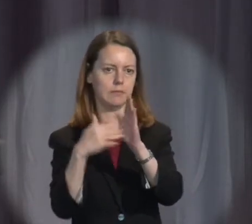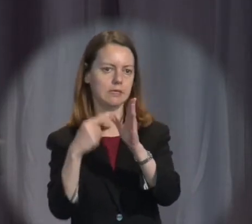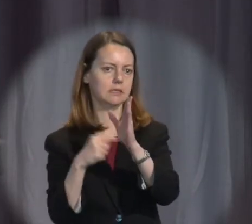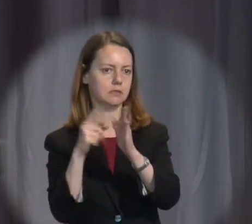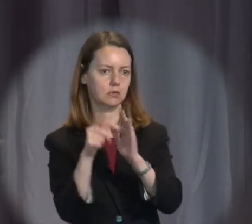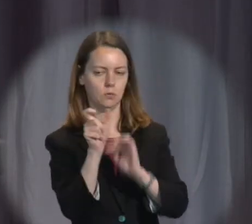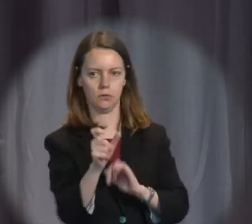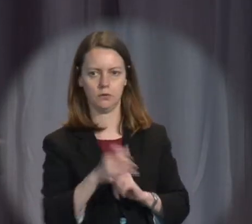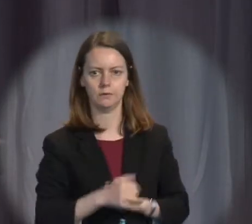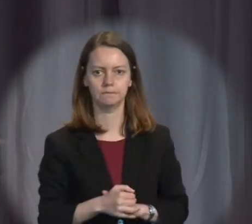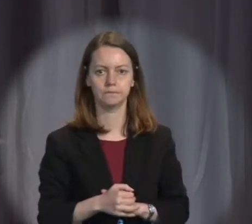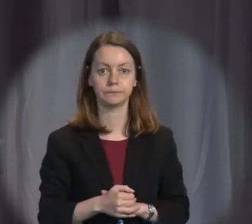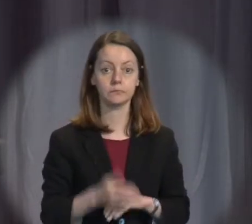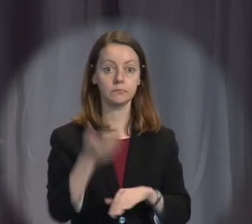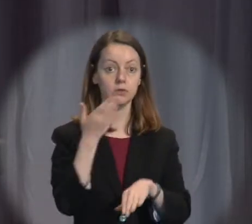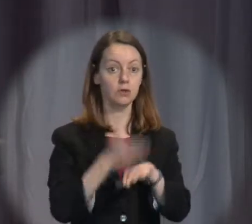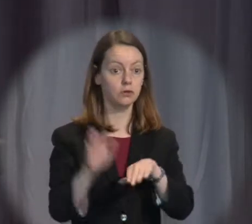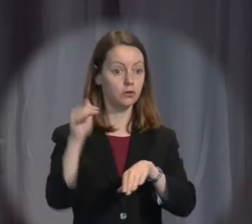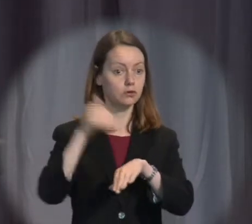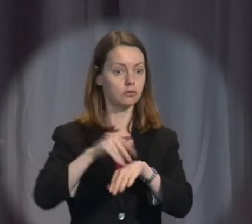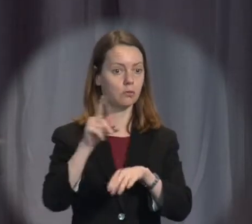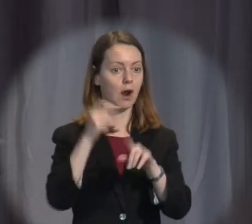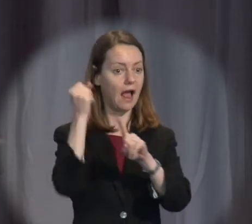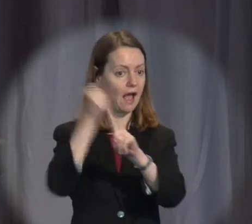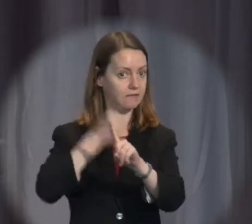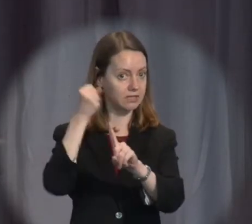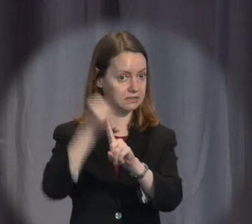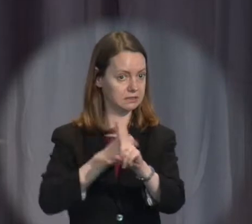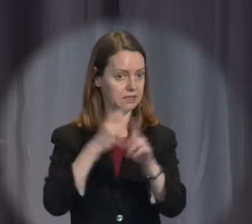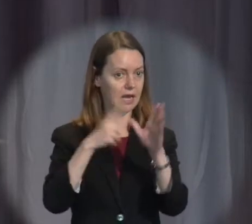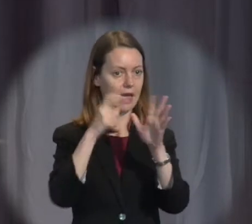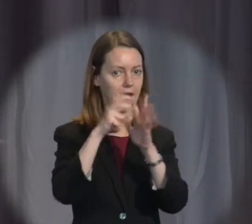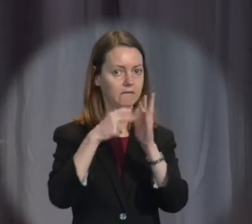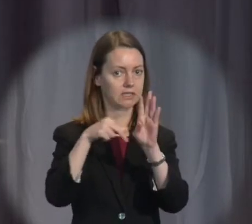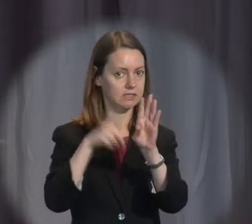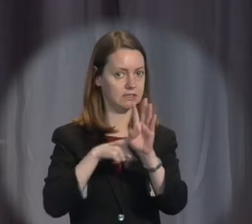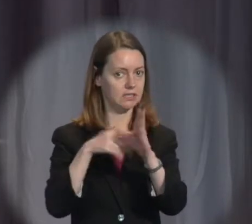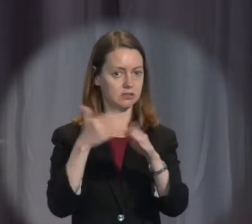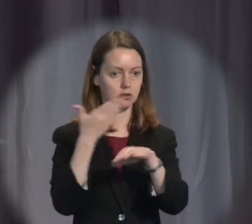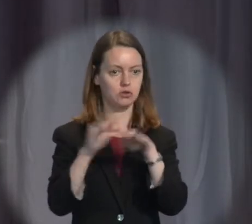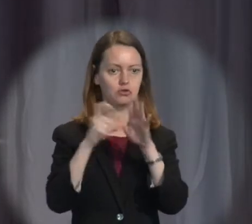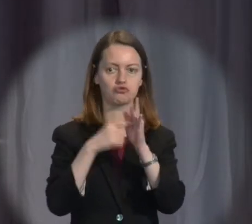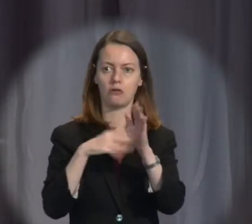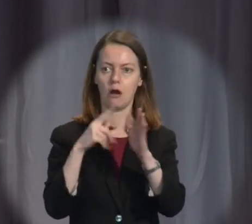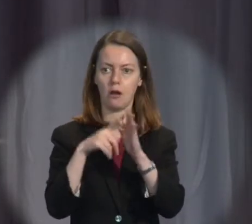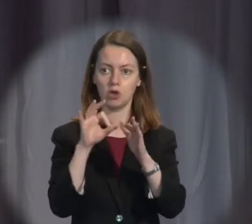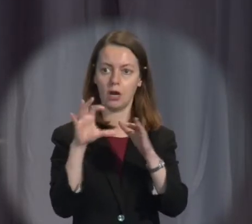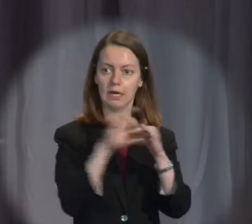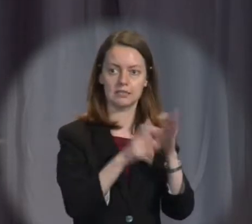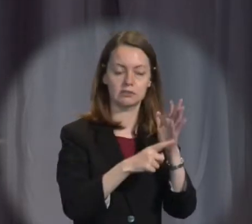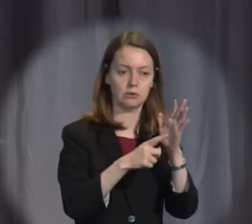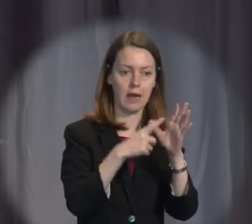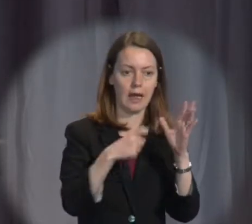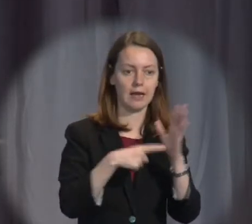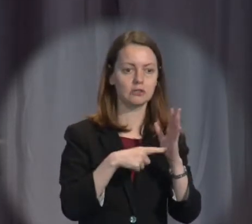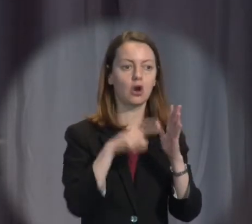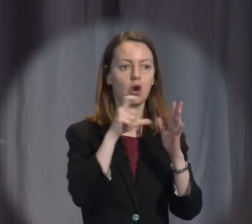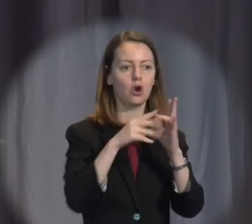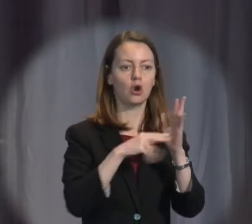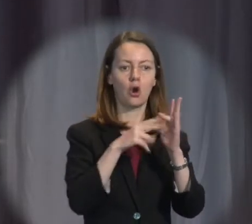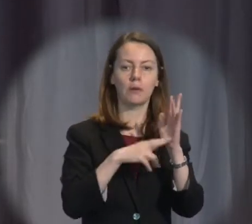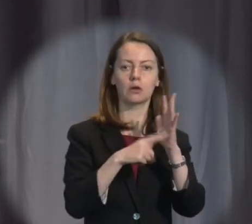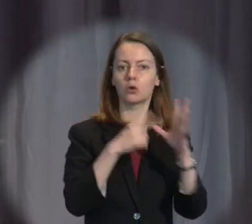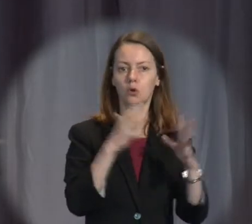also have a new crime of advocacy that does not link with an act. As you know the common law has always been extremely reluctant